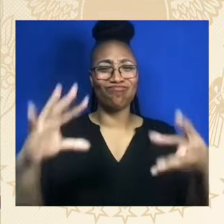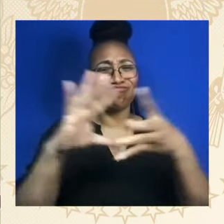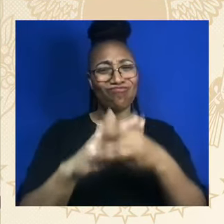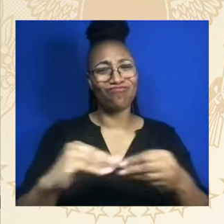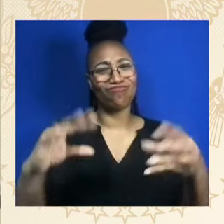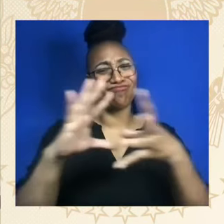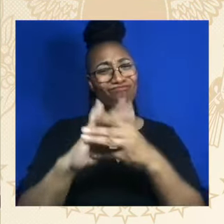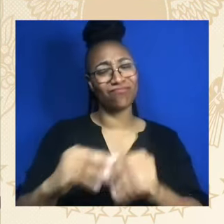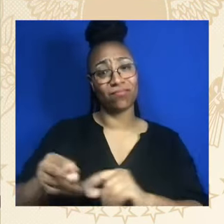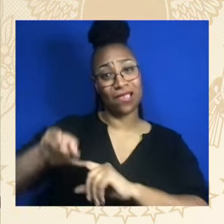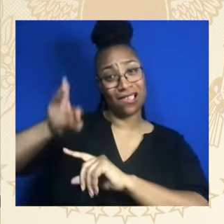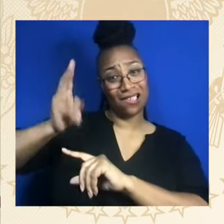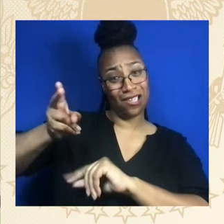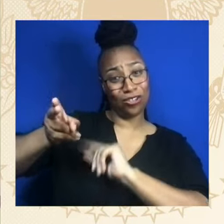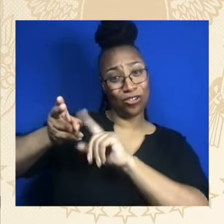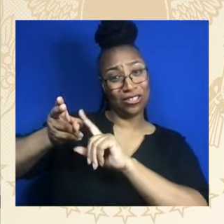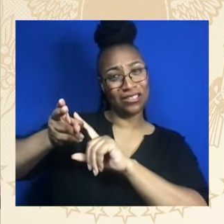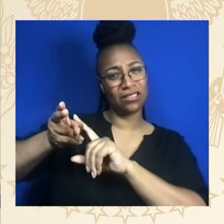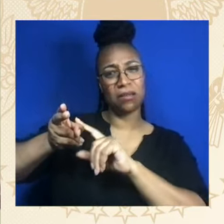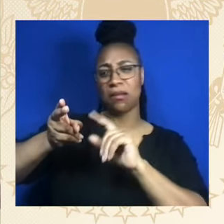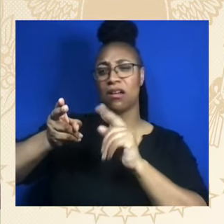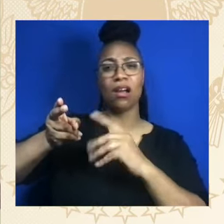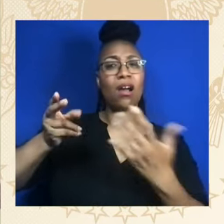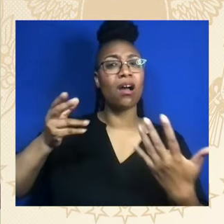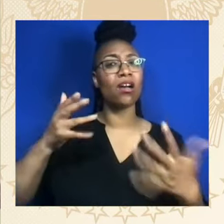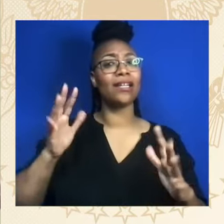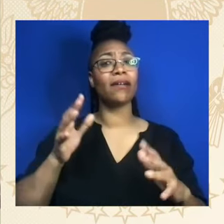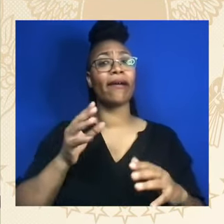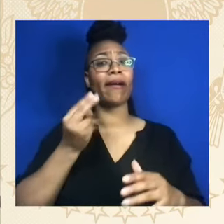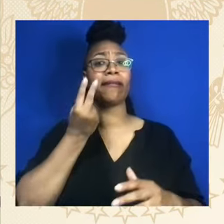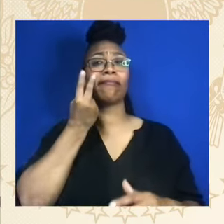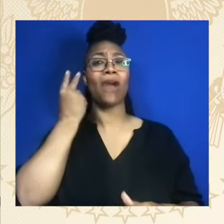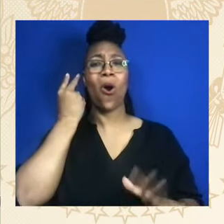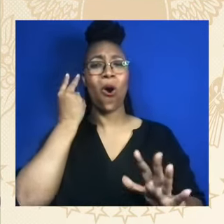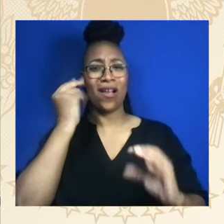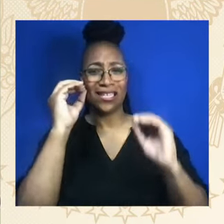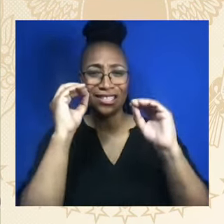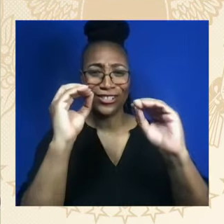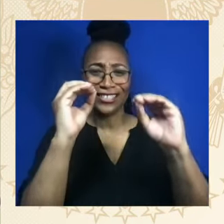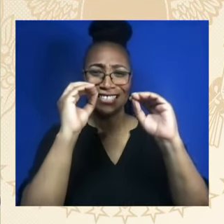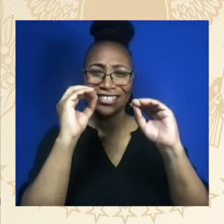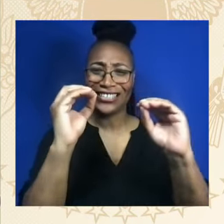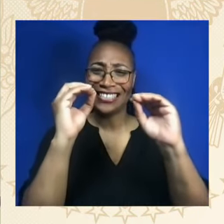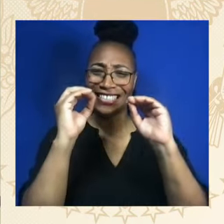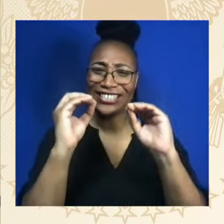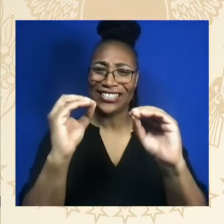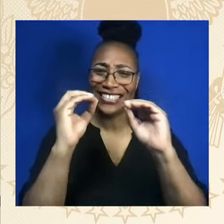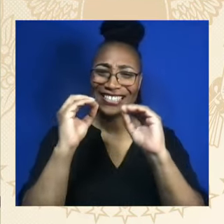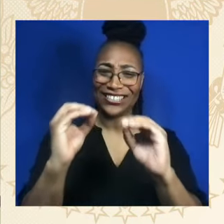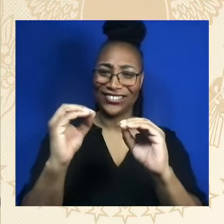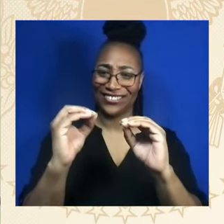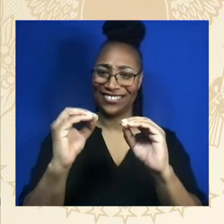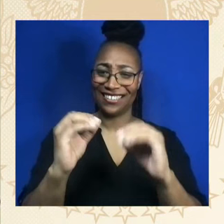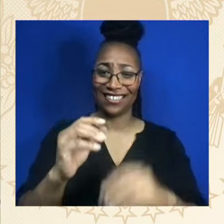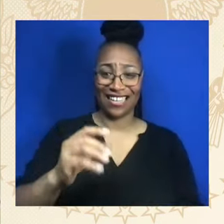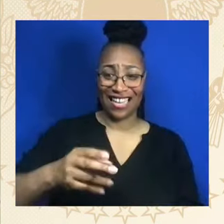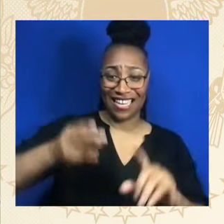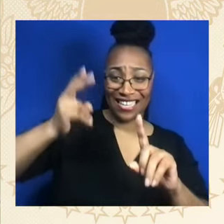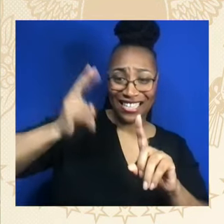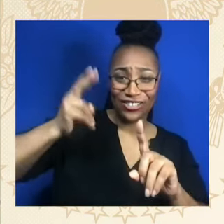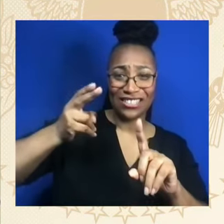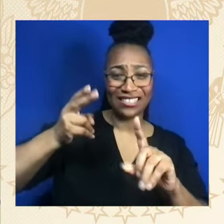A history that helps us to understand how the past